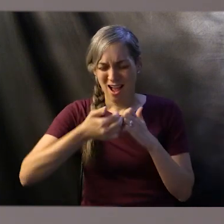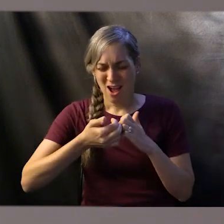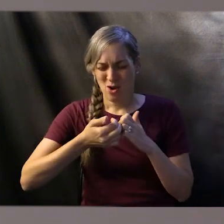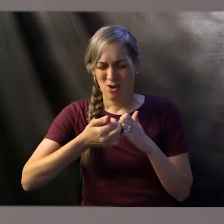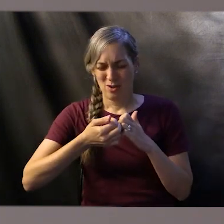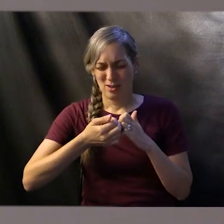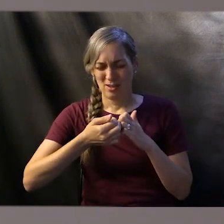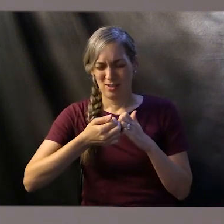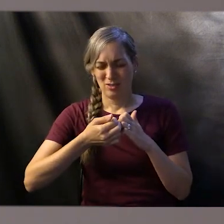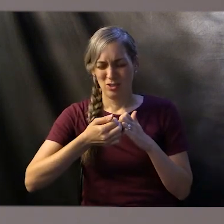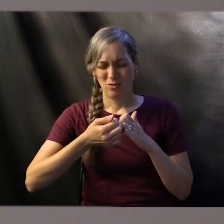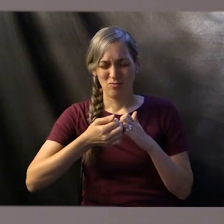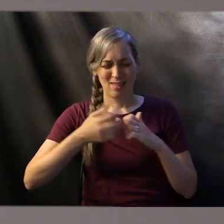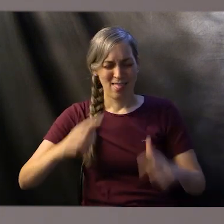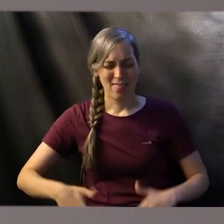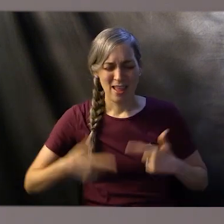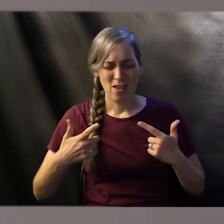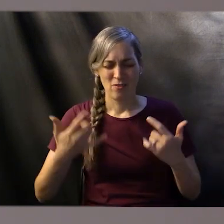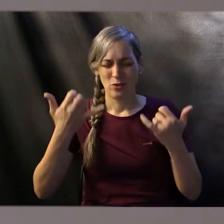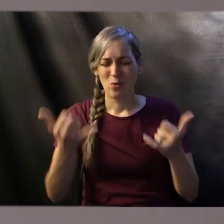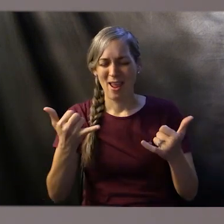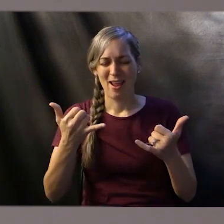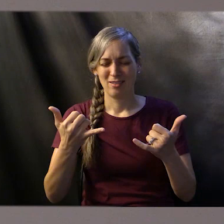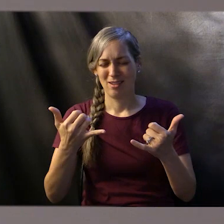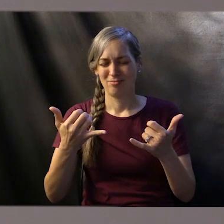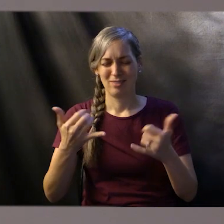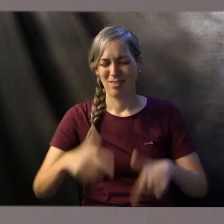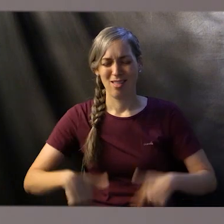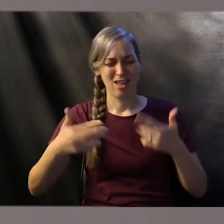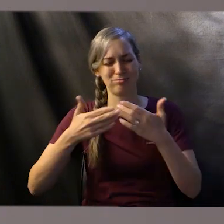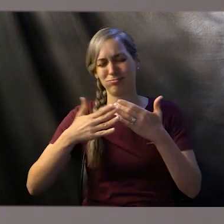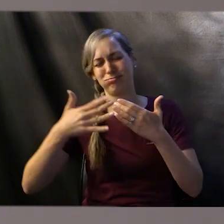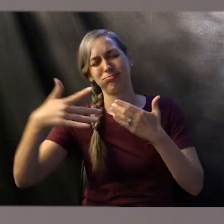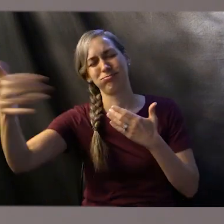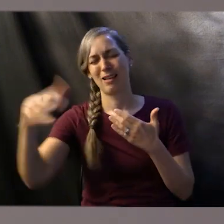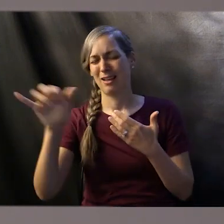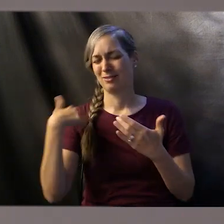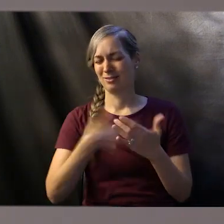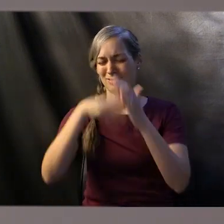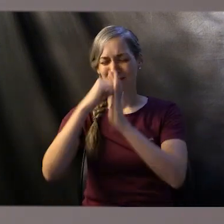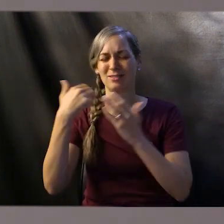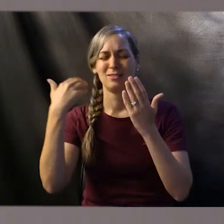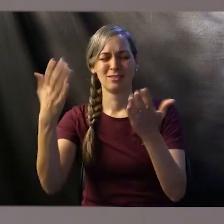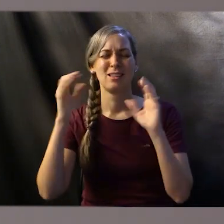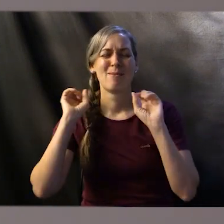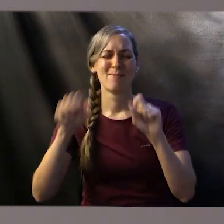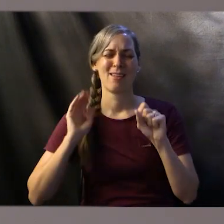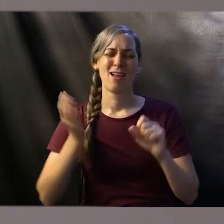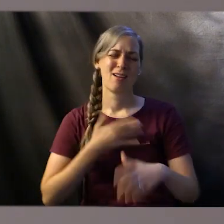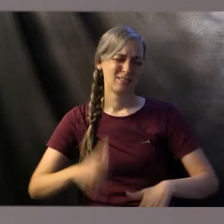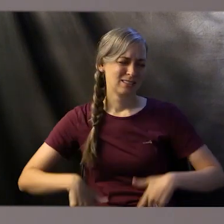gave us so that we could not only know how to conduct today but throughout the rest of our lives as we worship you.